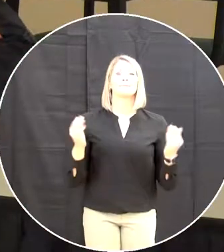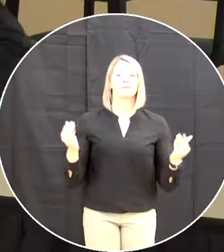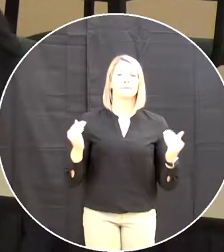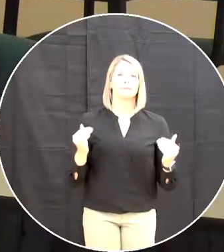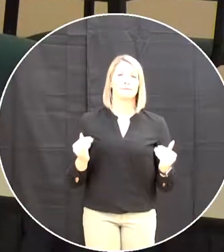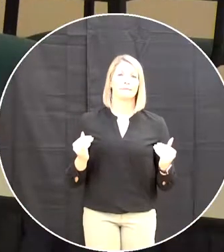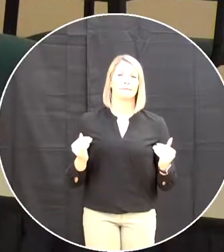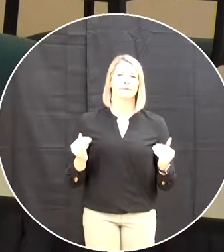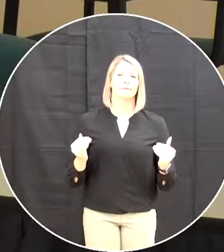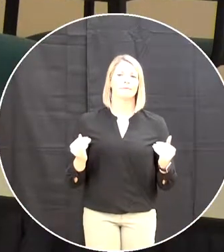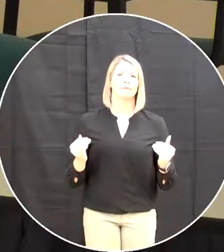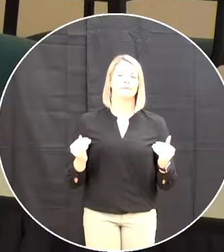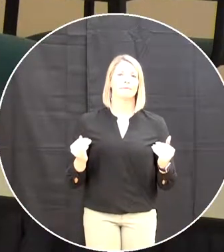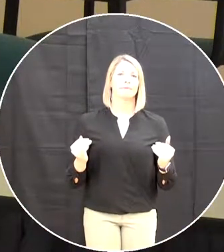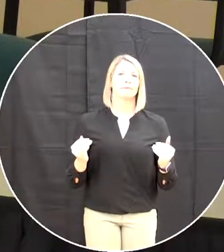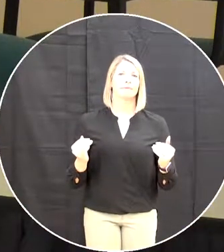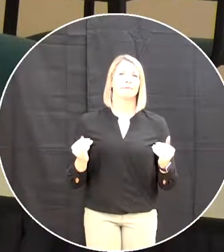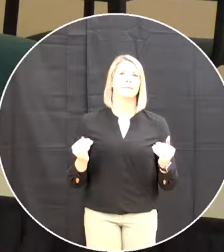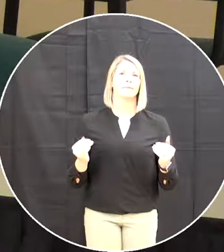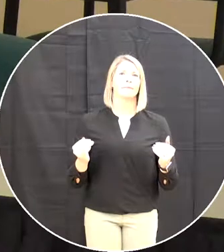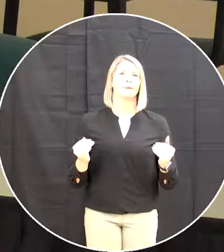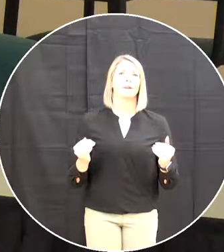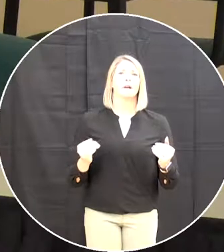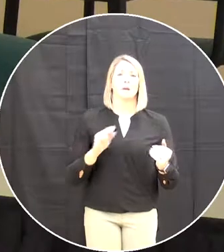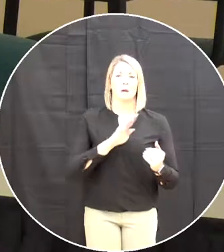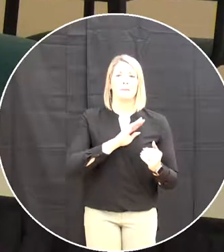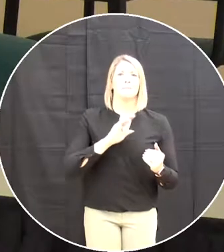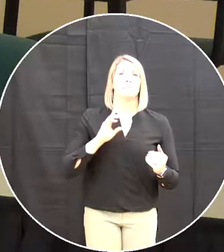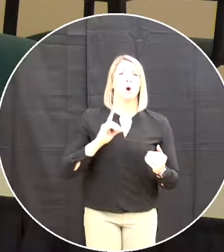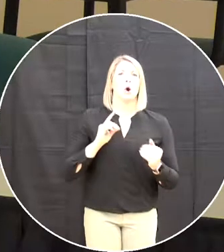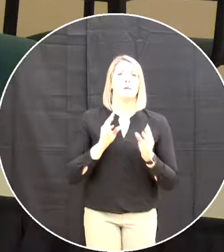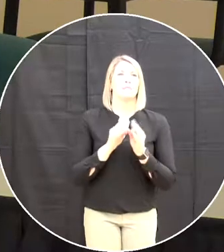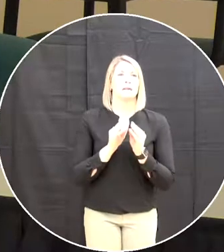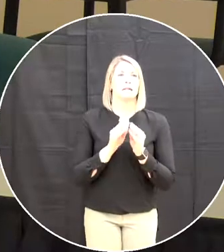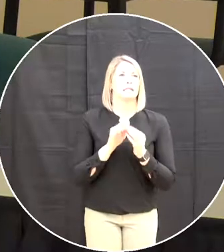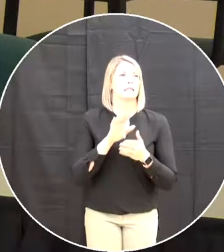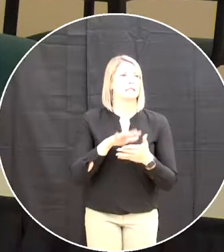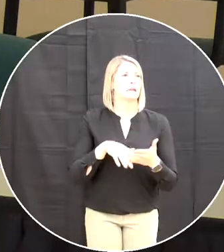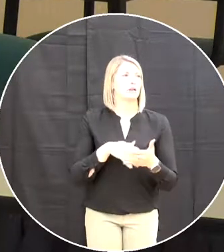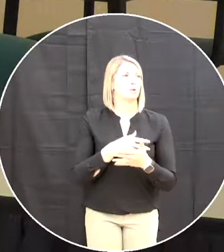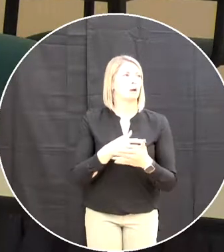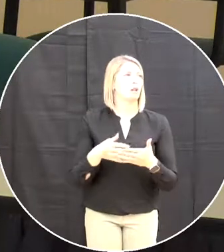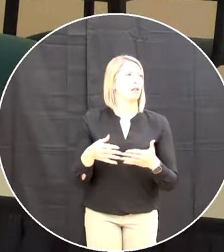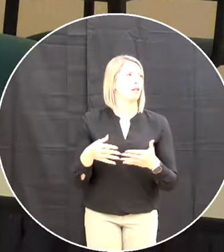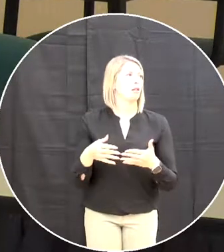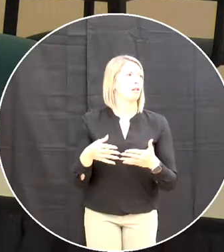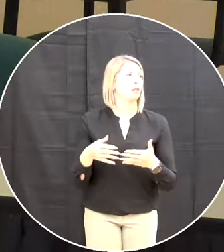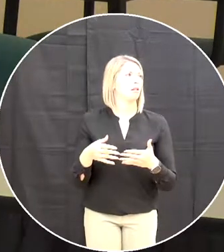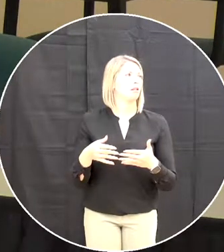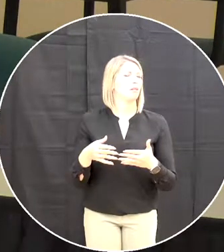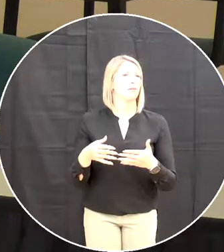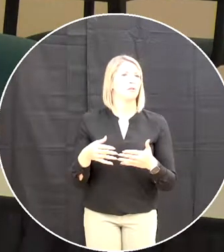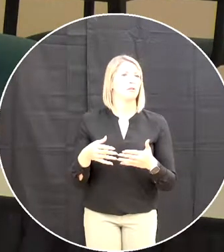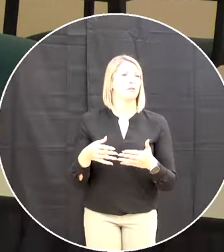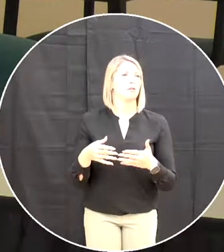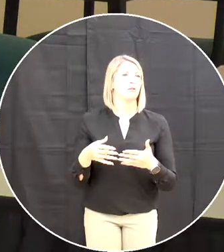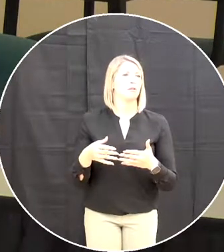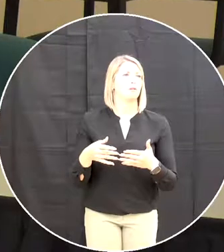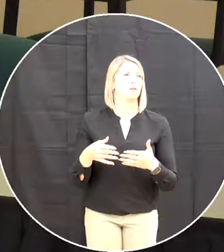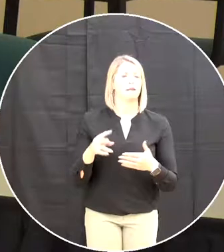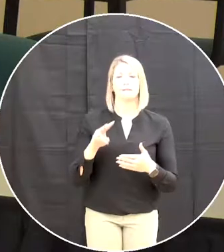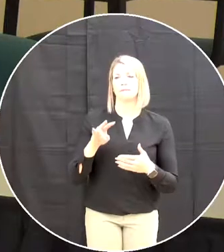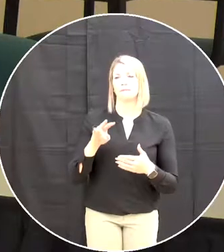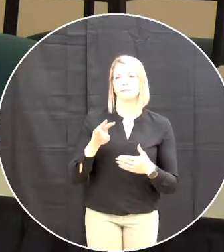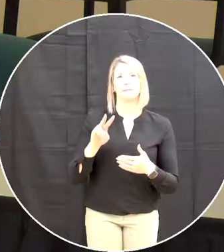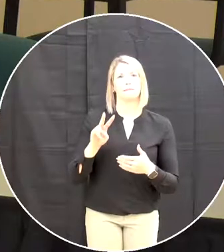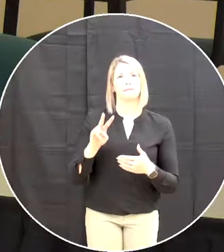uh is the uh board meeting schedule for the year so uh so our uh vice chair is going to present